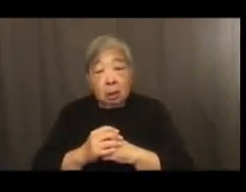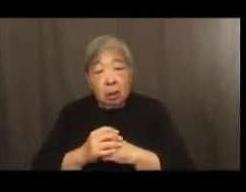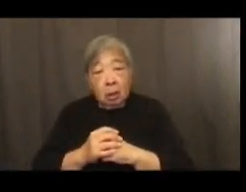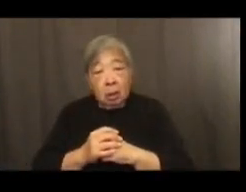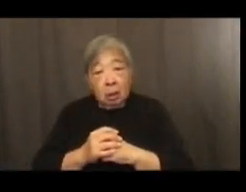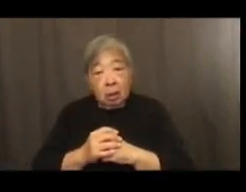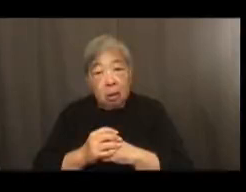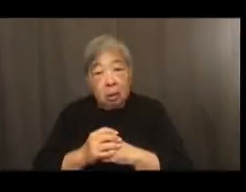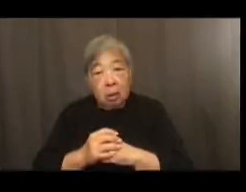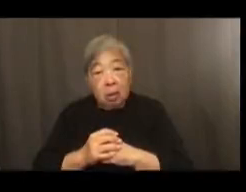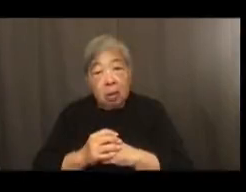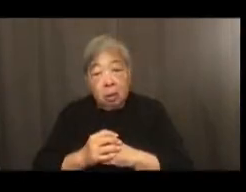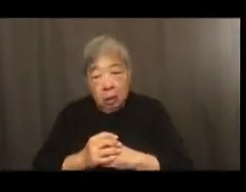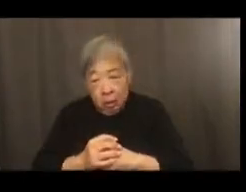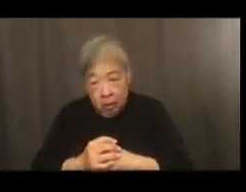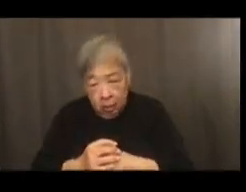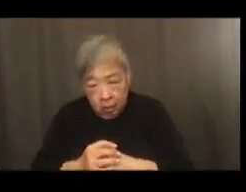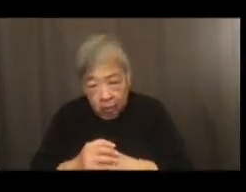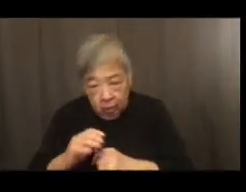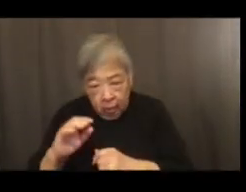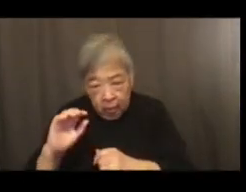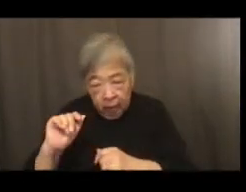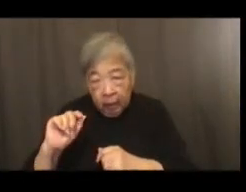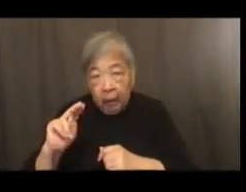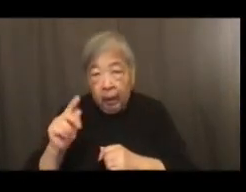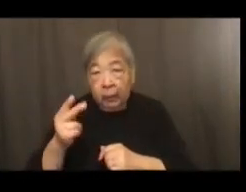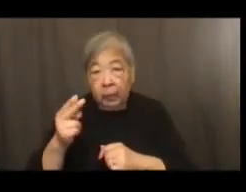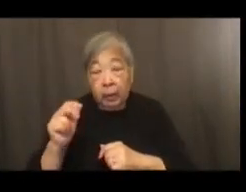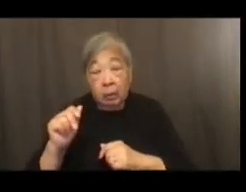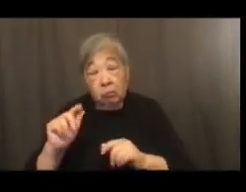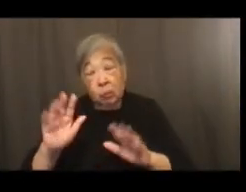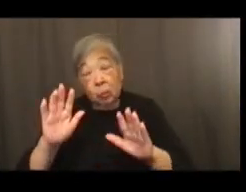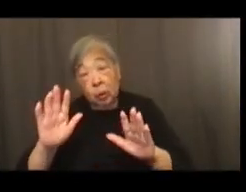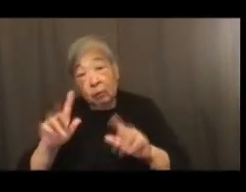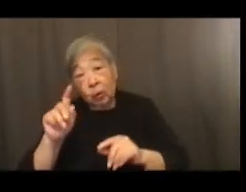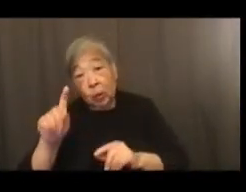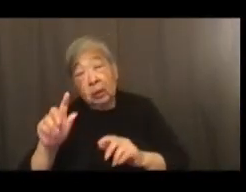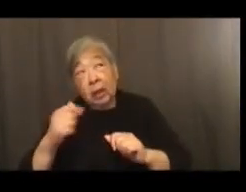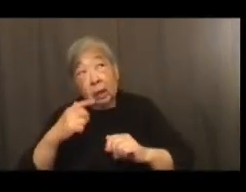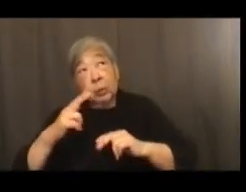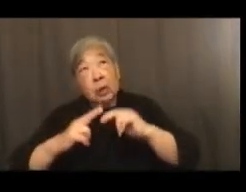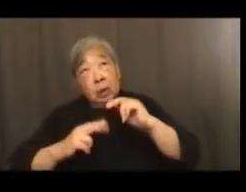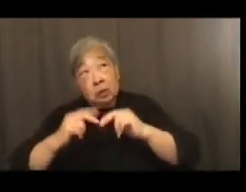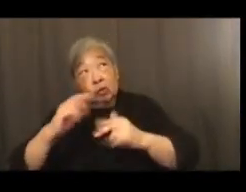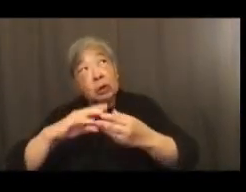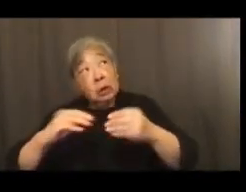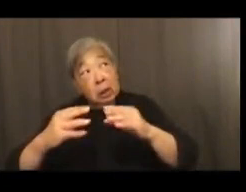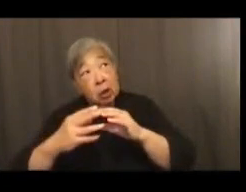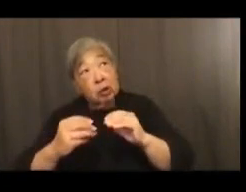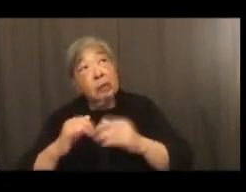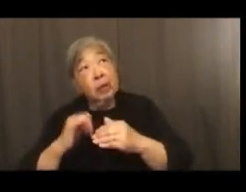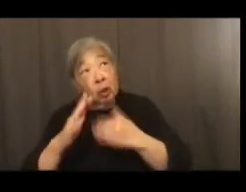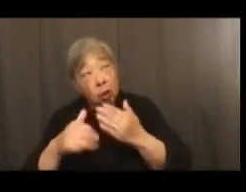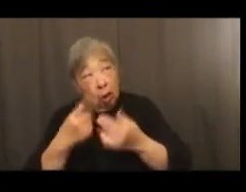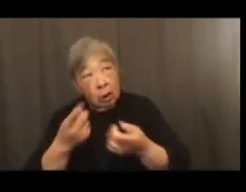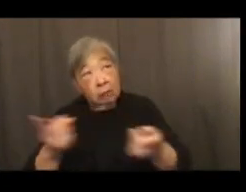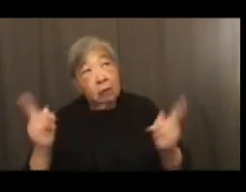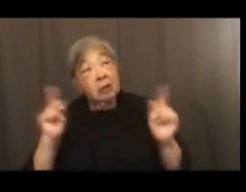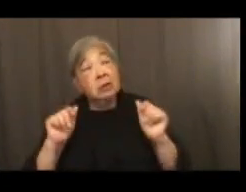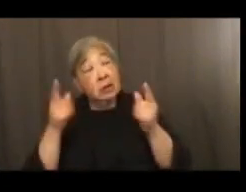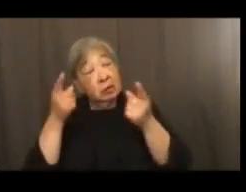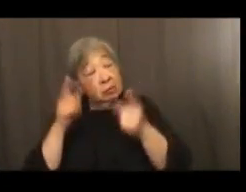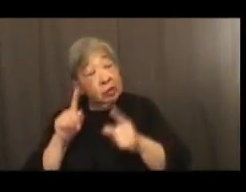That's a wonderful question. Can we construct an American narrative upon which we all agree? This has been debated,